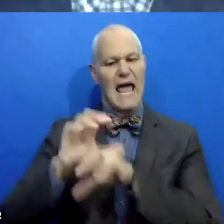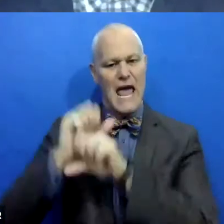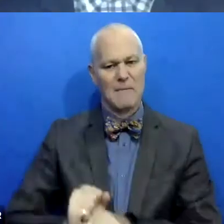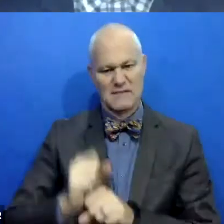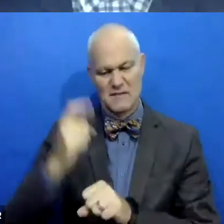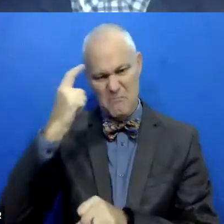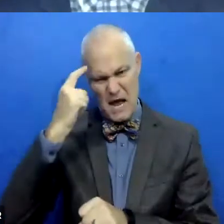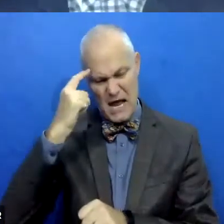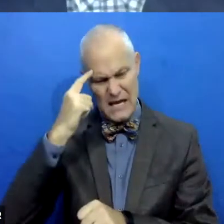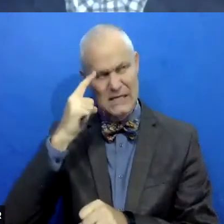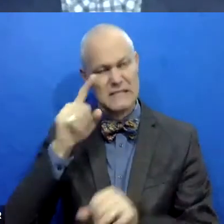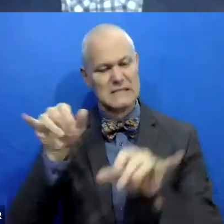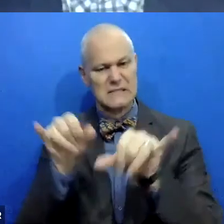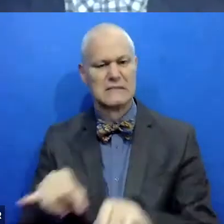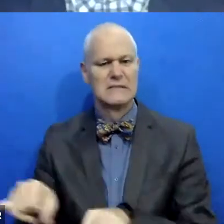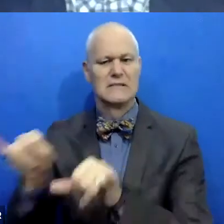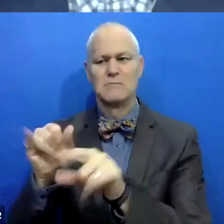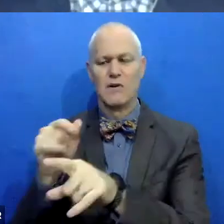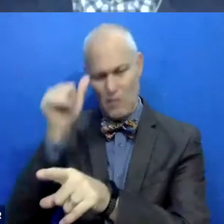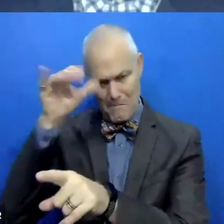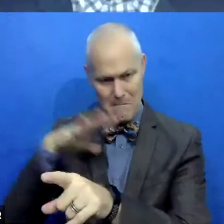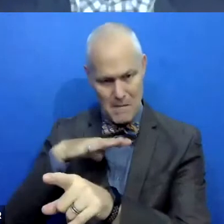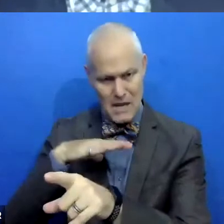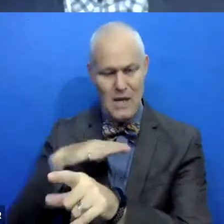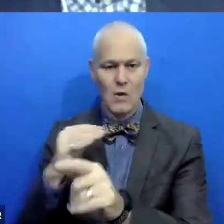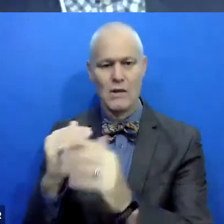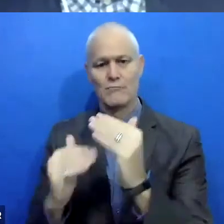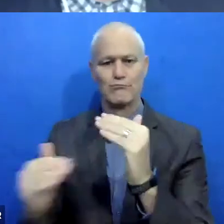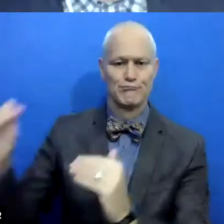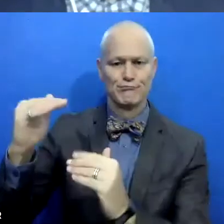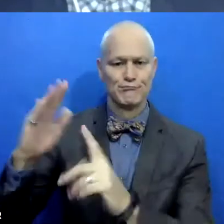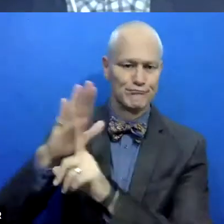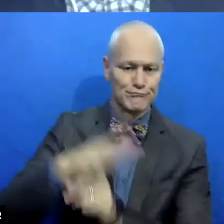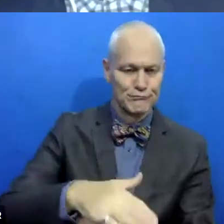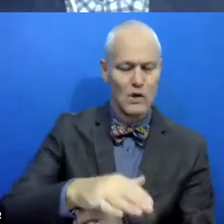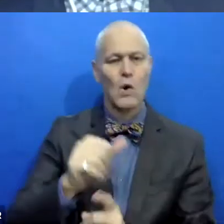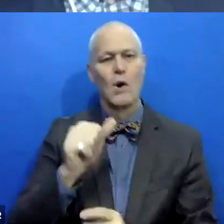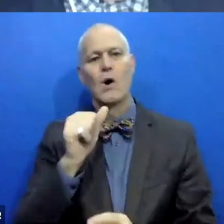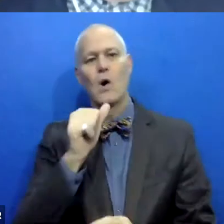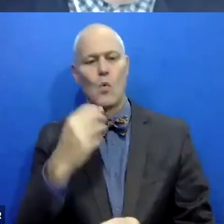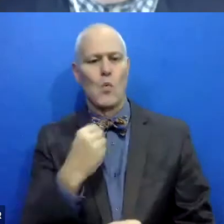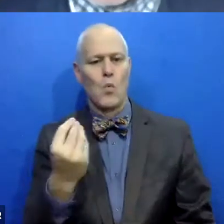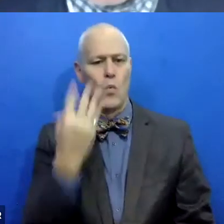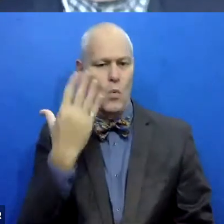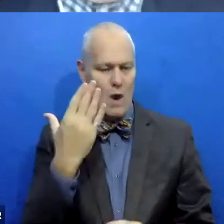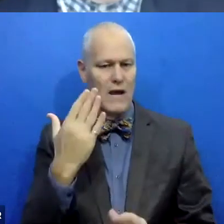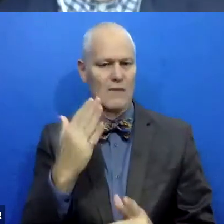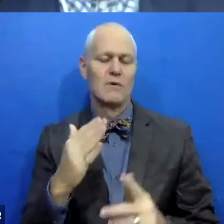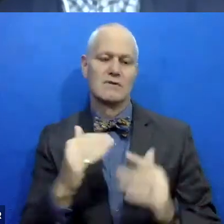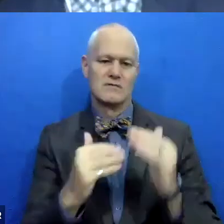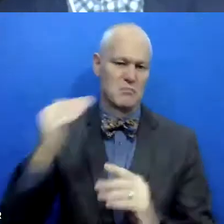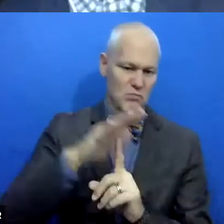similar among men within patriarchy, white people within white supremacy, and teachers within a system I called